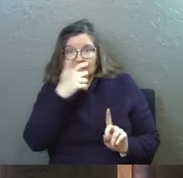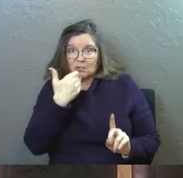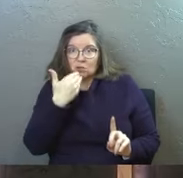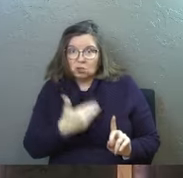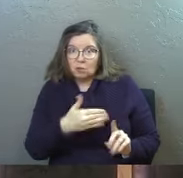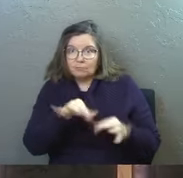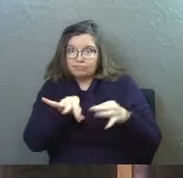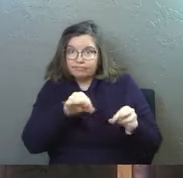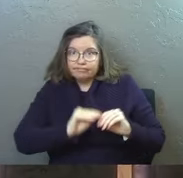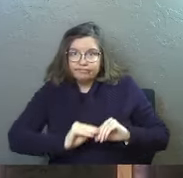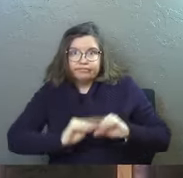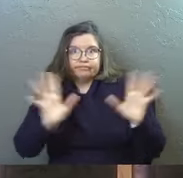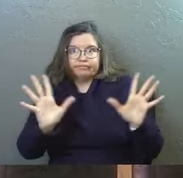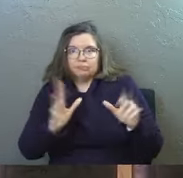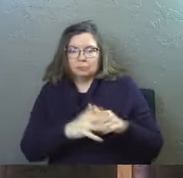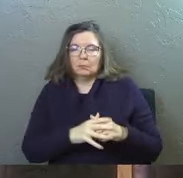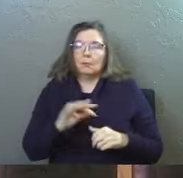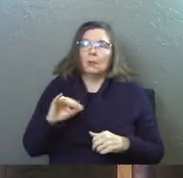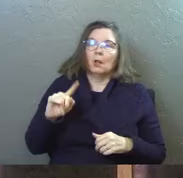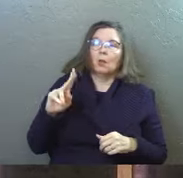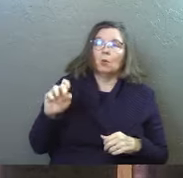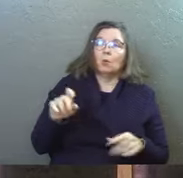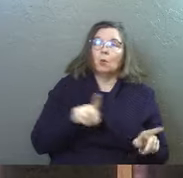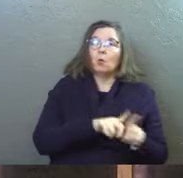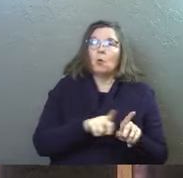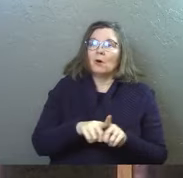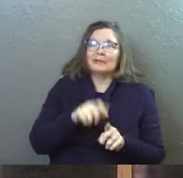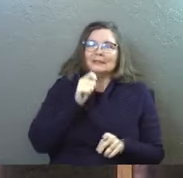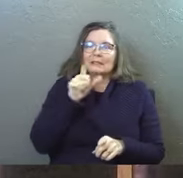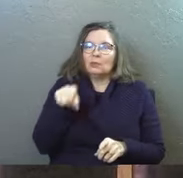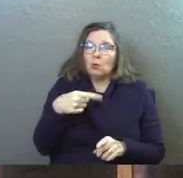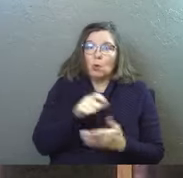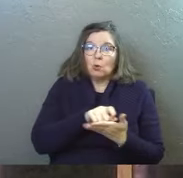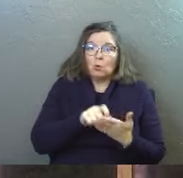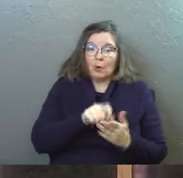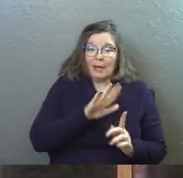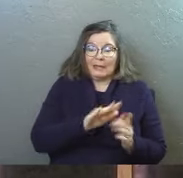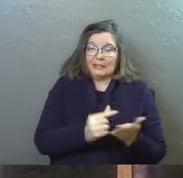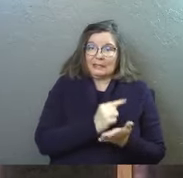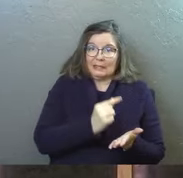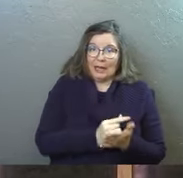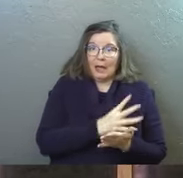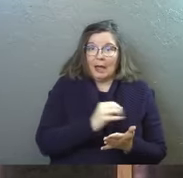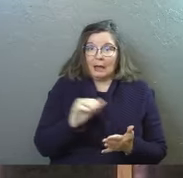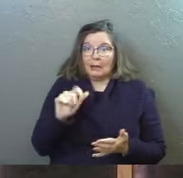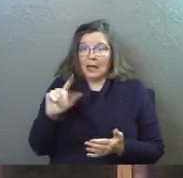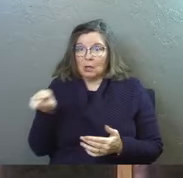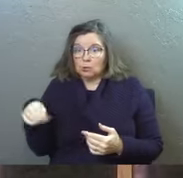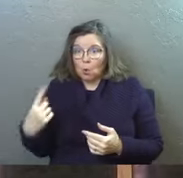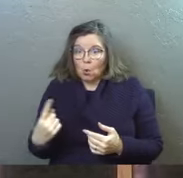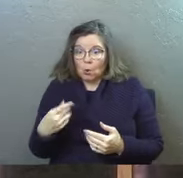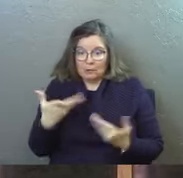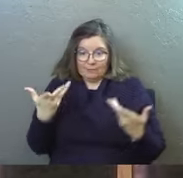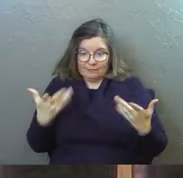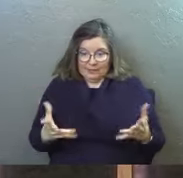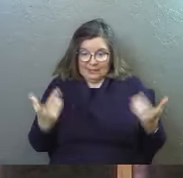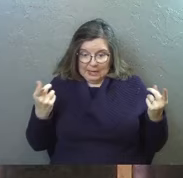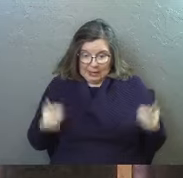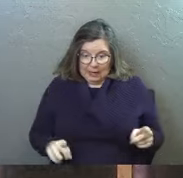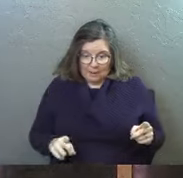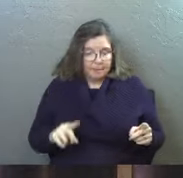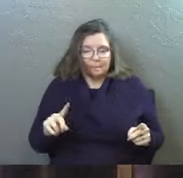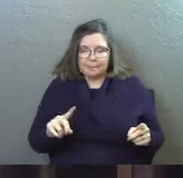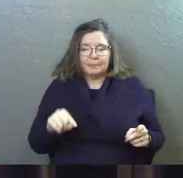so good at what he does. Luke also didn't just write his gospel and the book of Acts right after it all